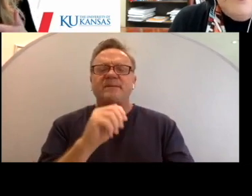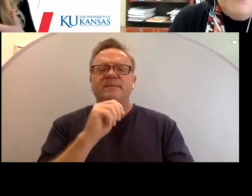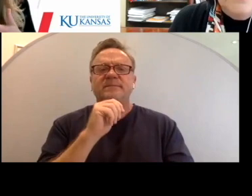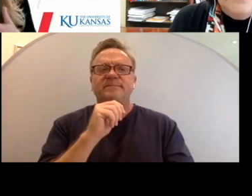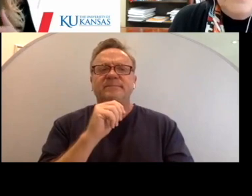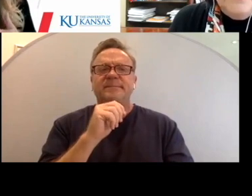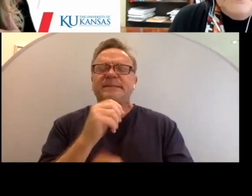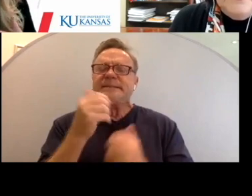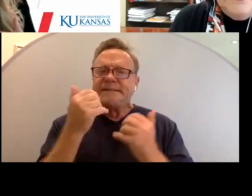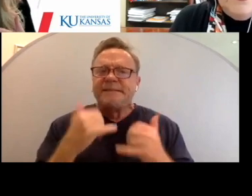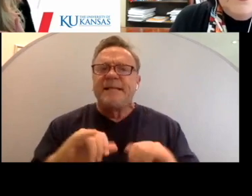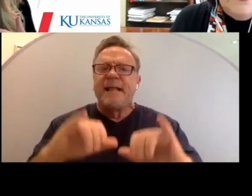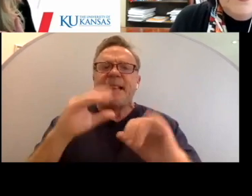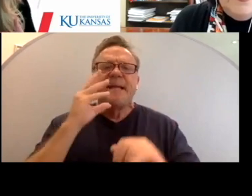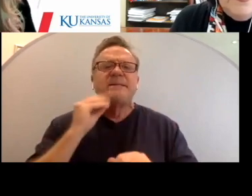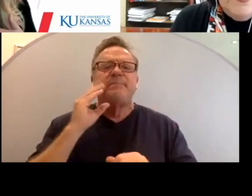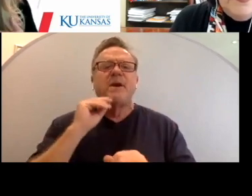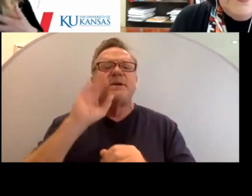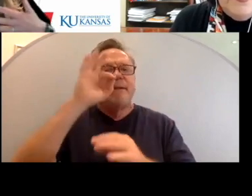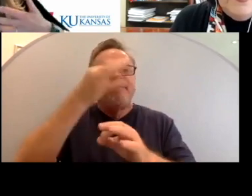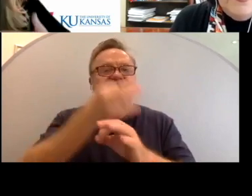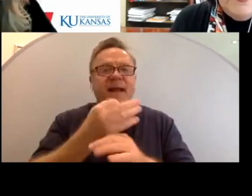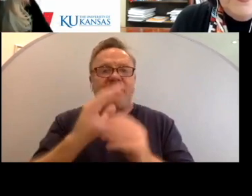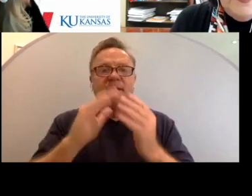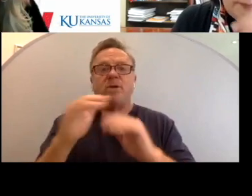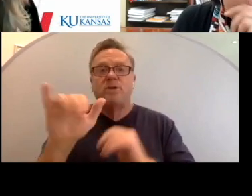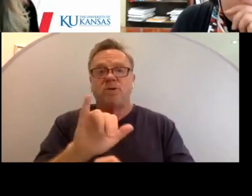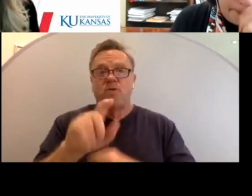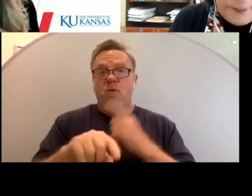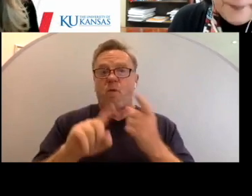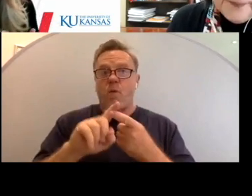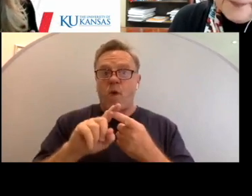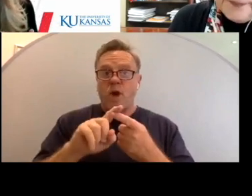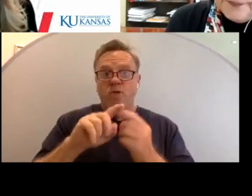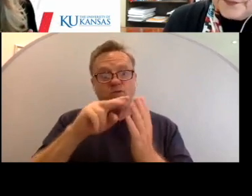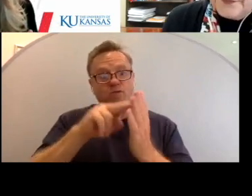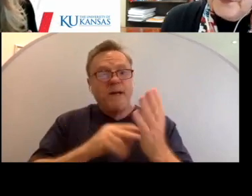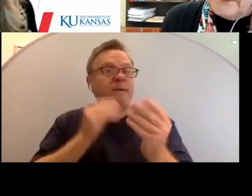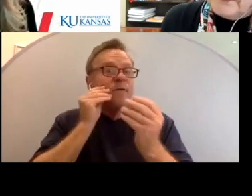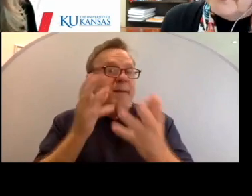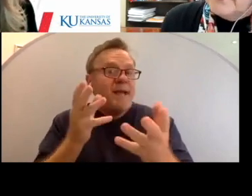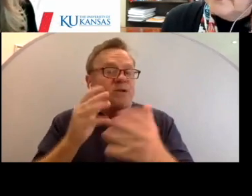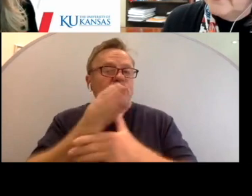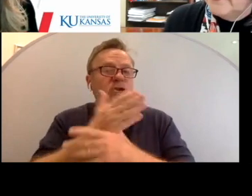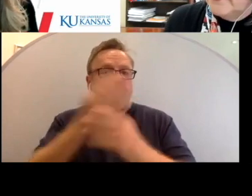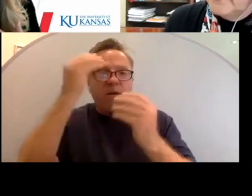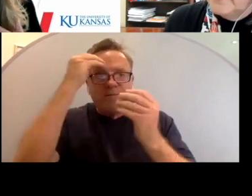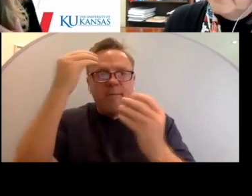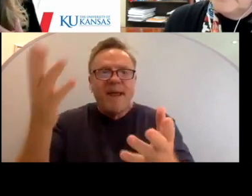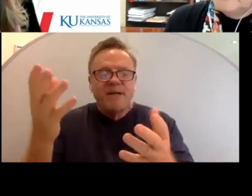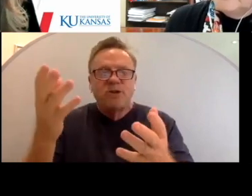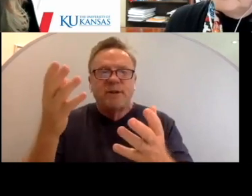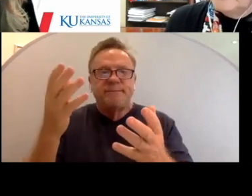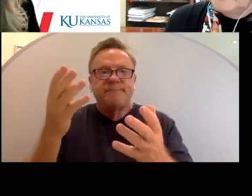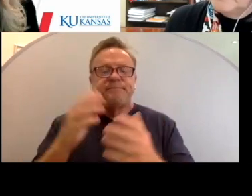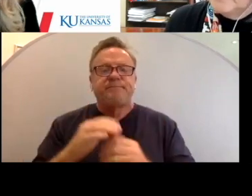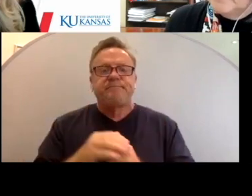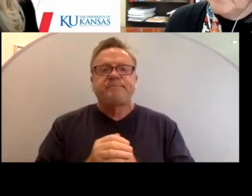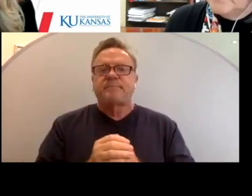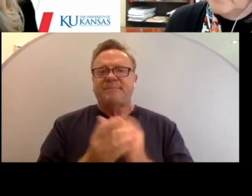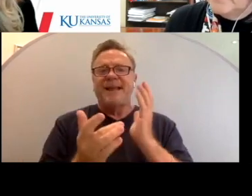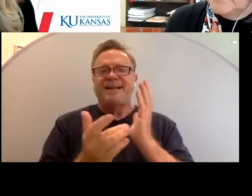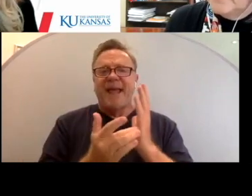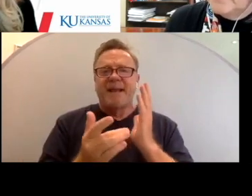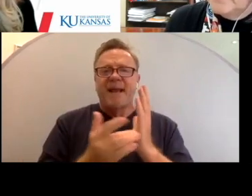that's still experienced in faith communities as well. When we look at information and sharing of information, technology